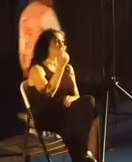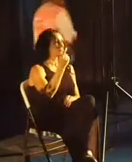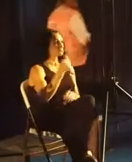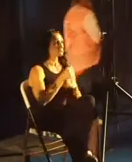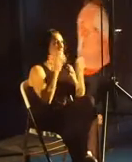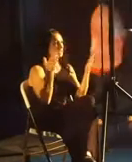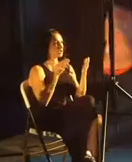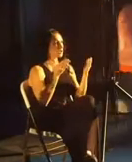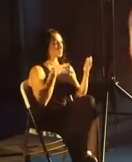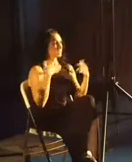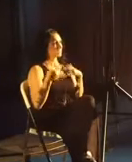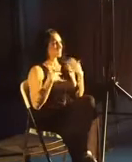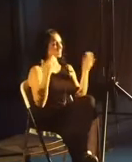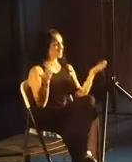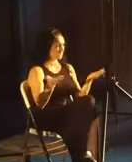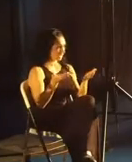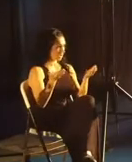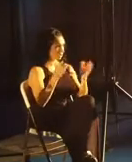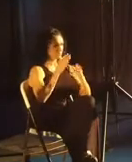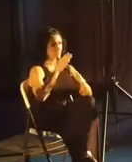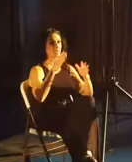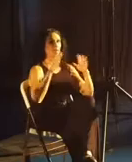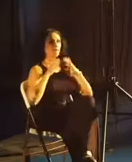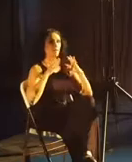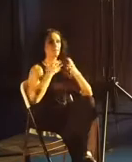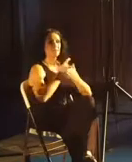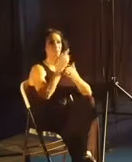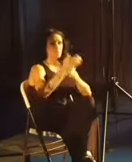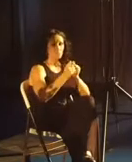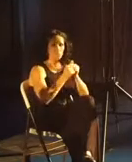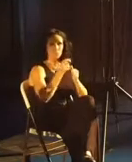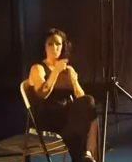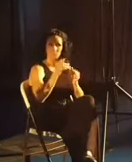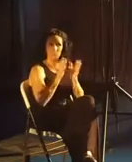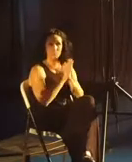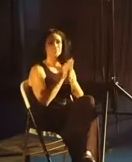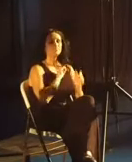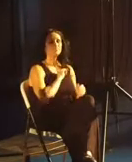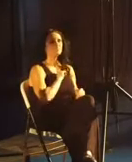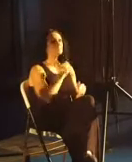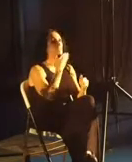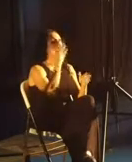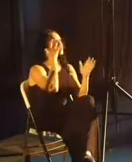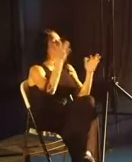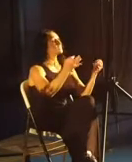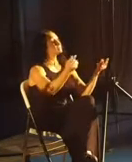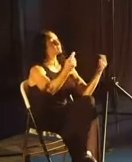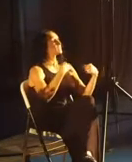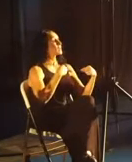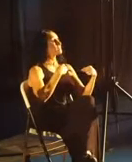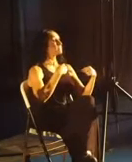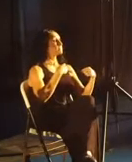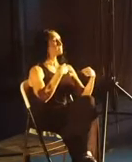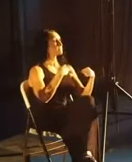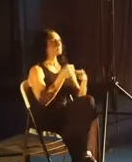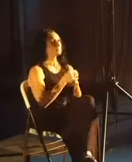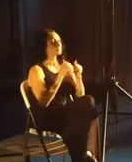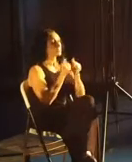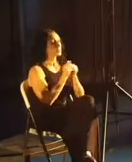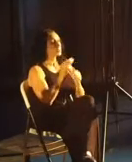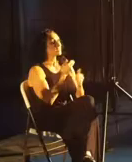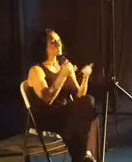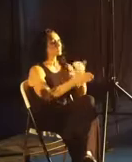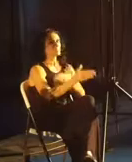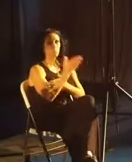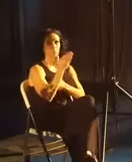excited to be here on this holiday weekend with you. Thanks for choosing to spend your time with us this morning.